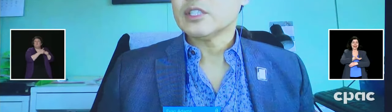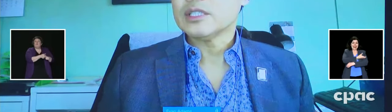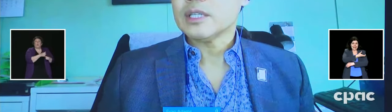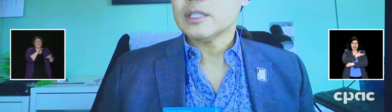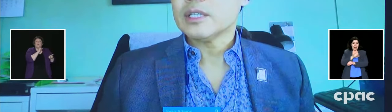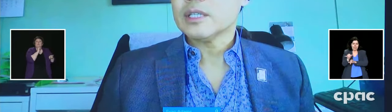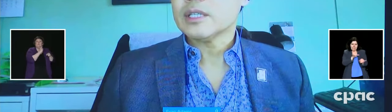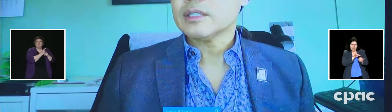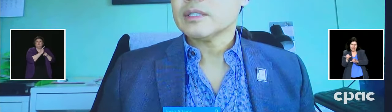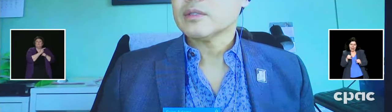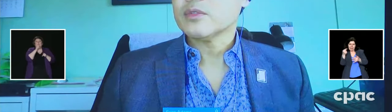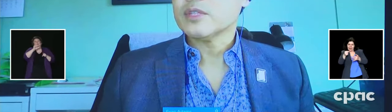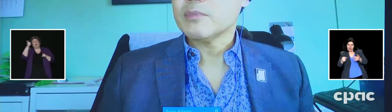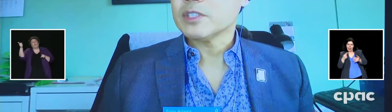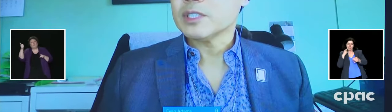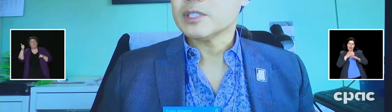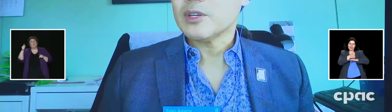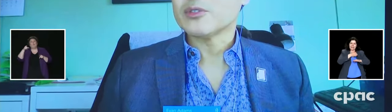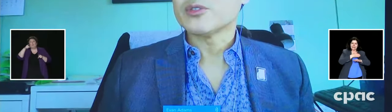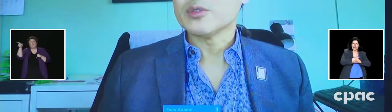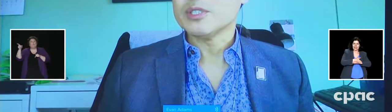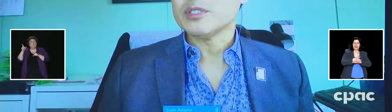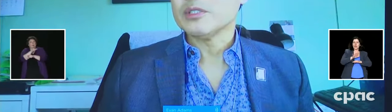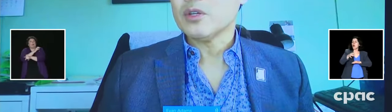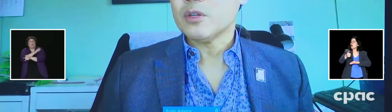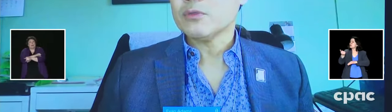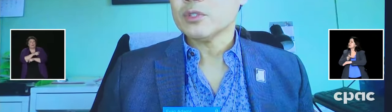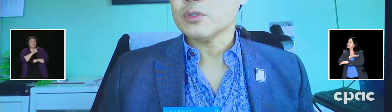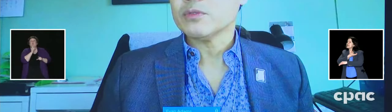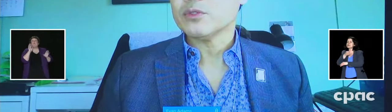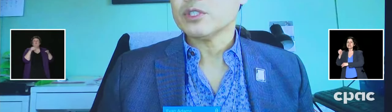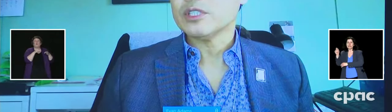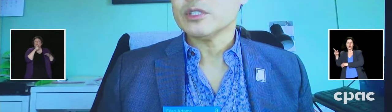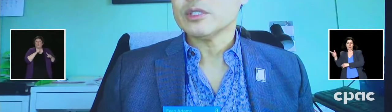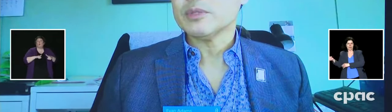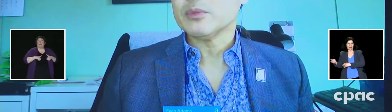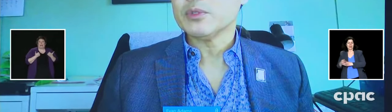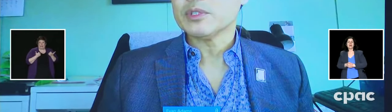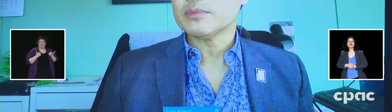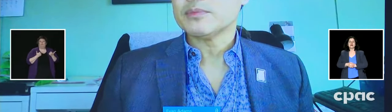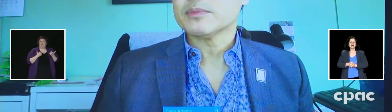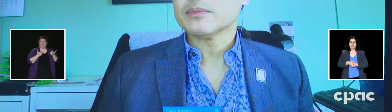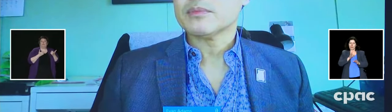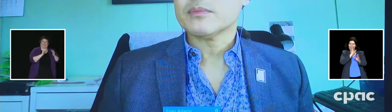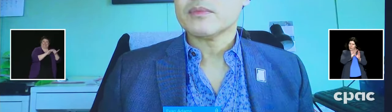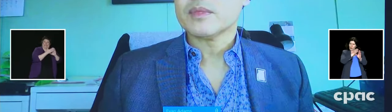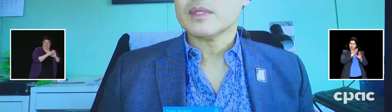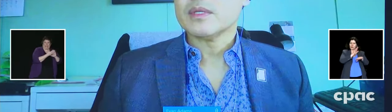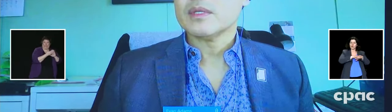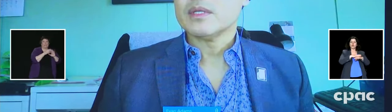SAHA sites with an emphasis on urban officer First Nations people.